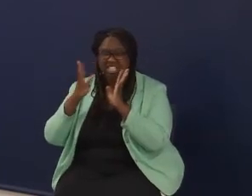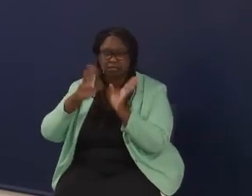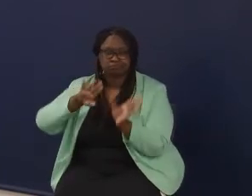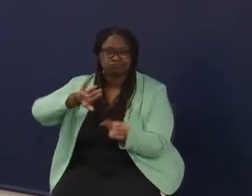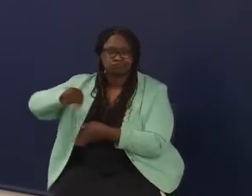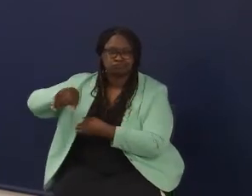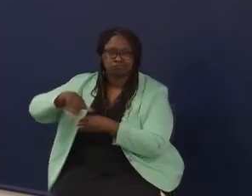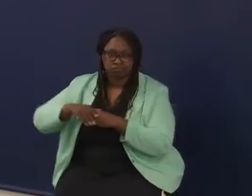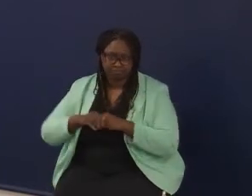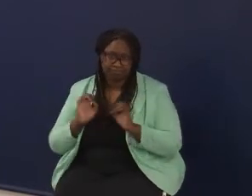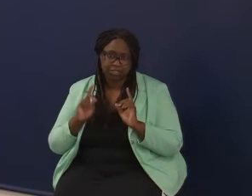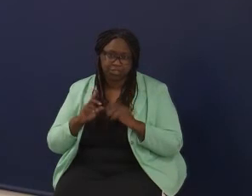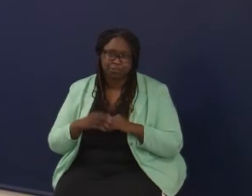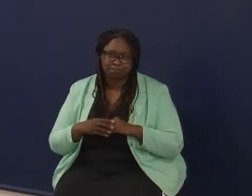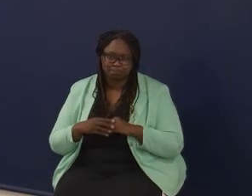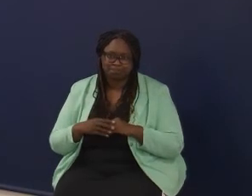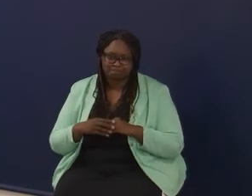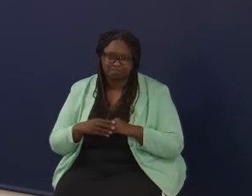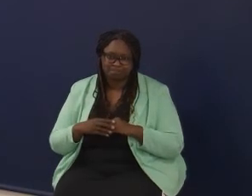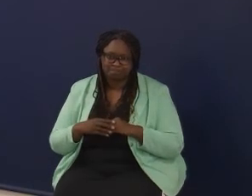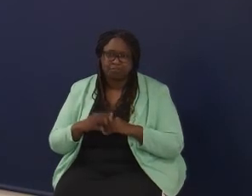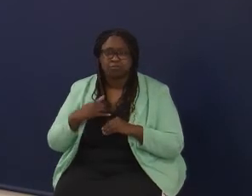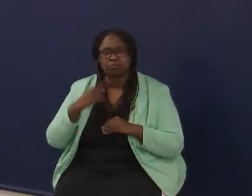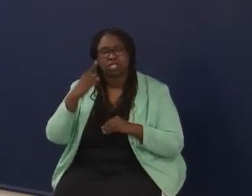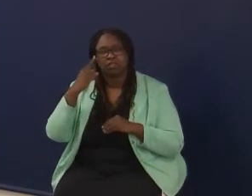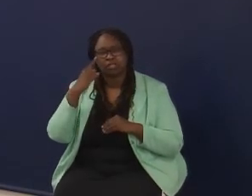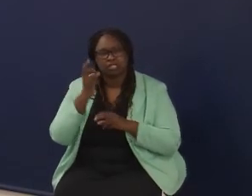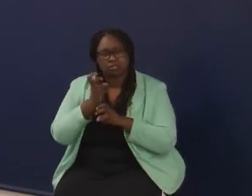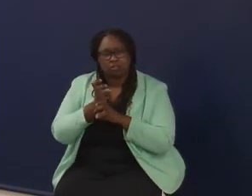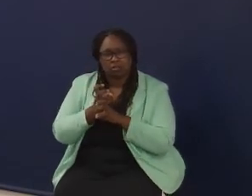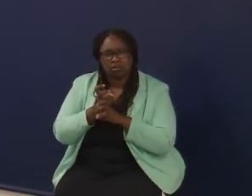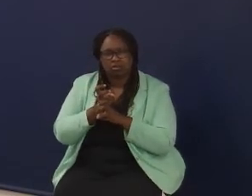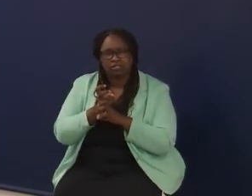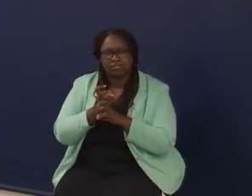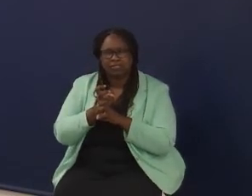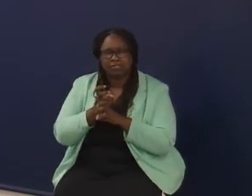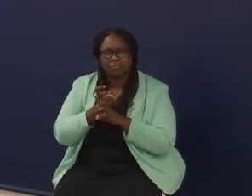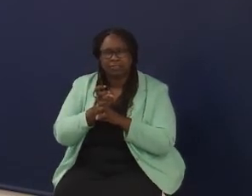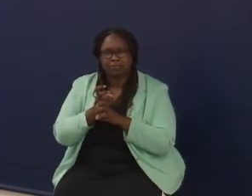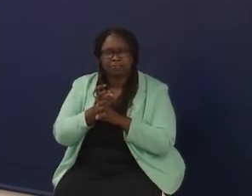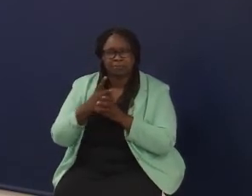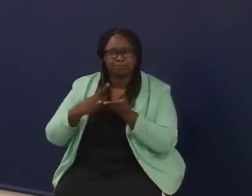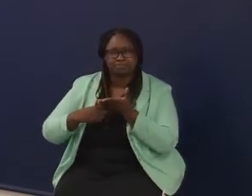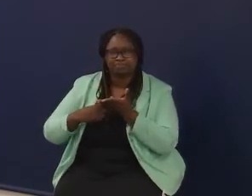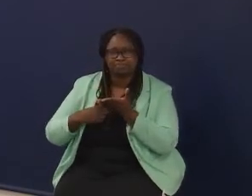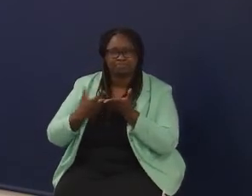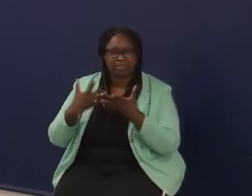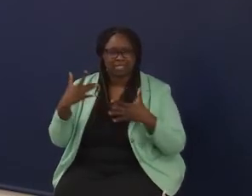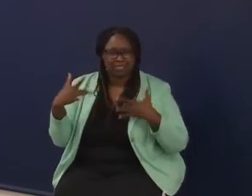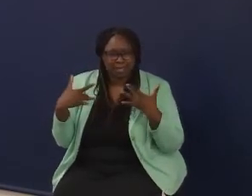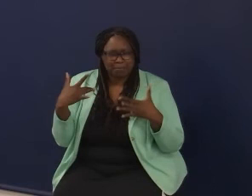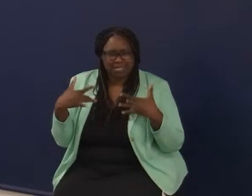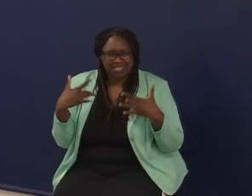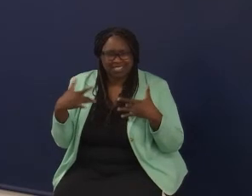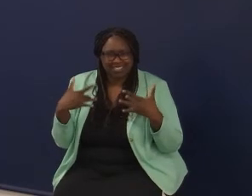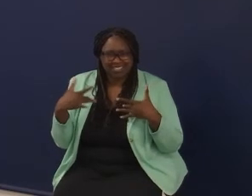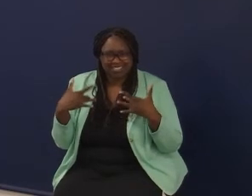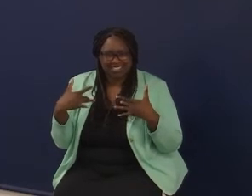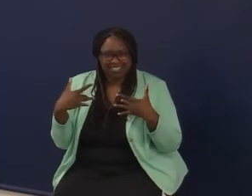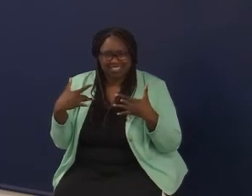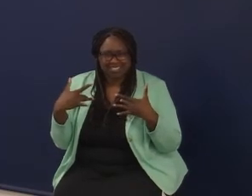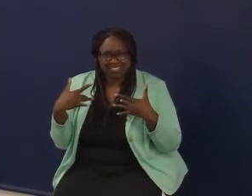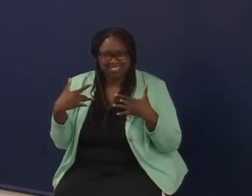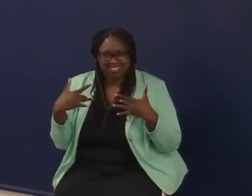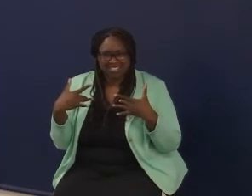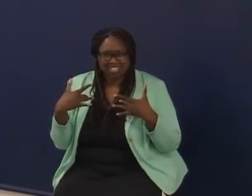out of education. And, you know, and I think it's hard to it's hard to talk about the excitement when there's